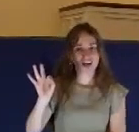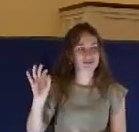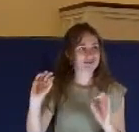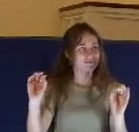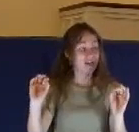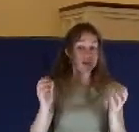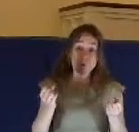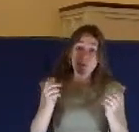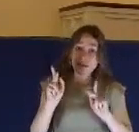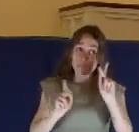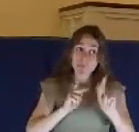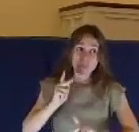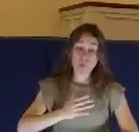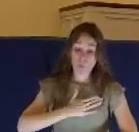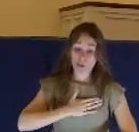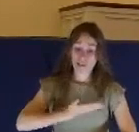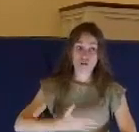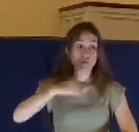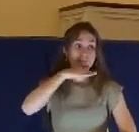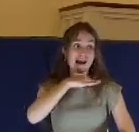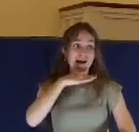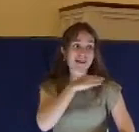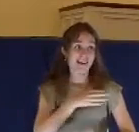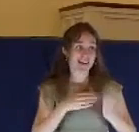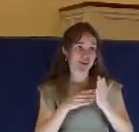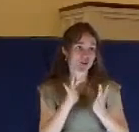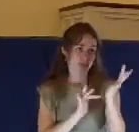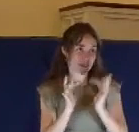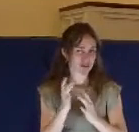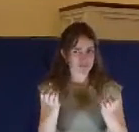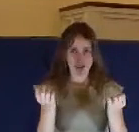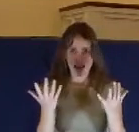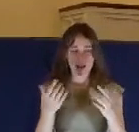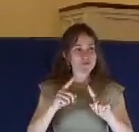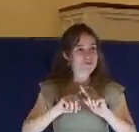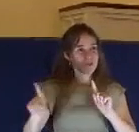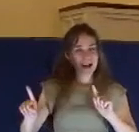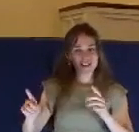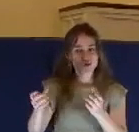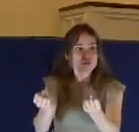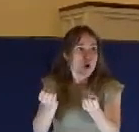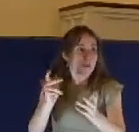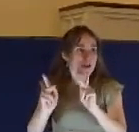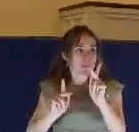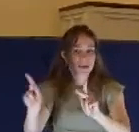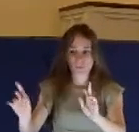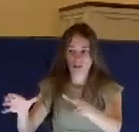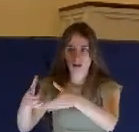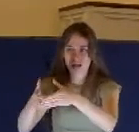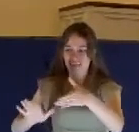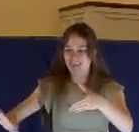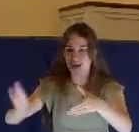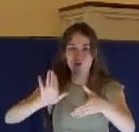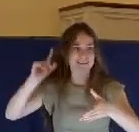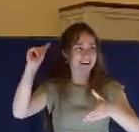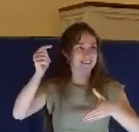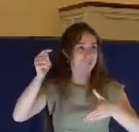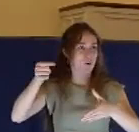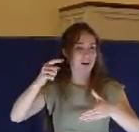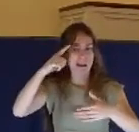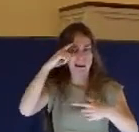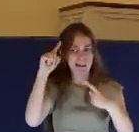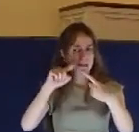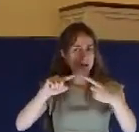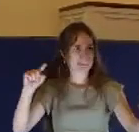witnesses to testify against Jesus, but their testimony did not agree. It says in verse 56, For many